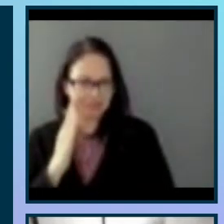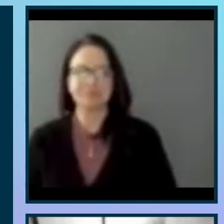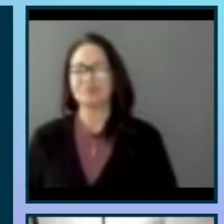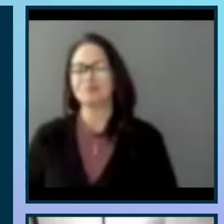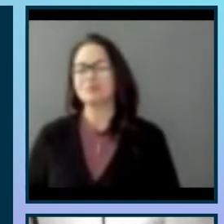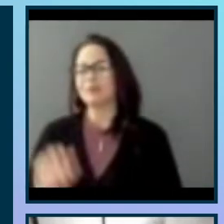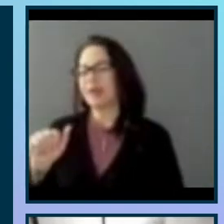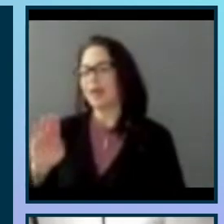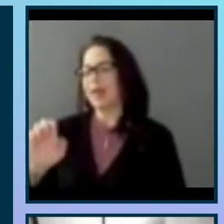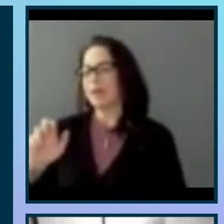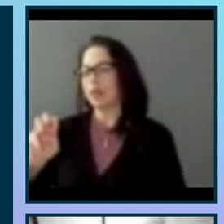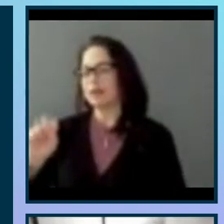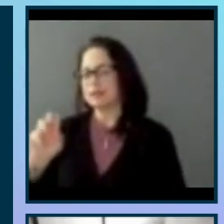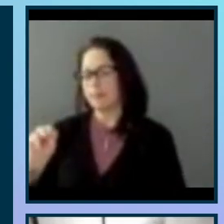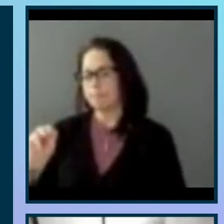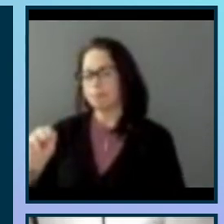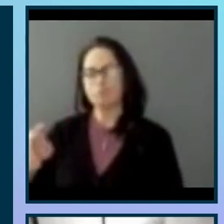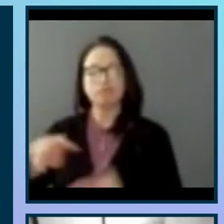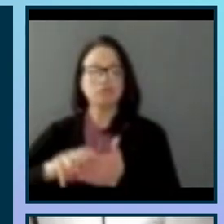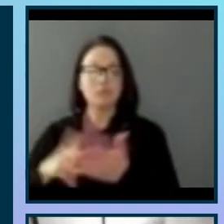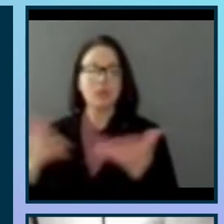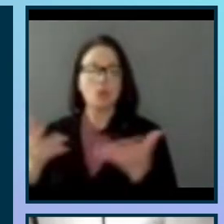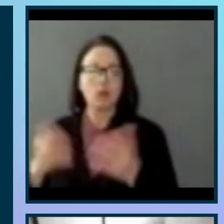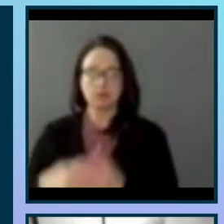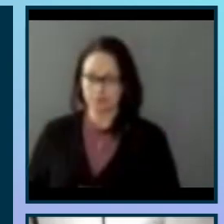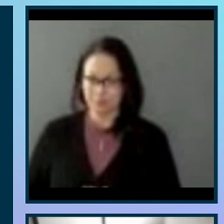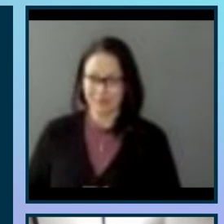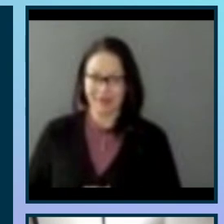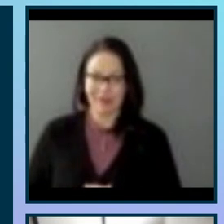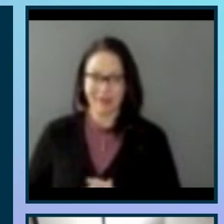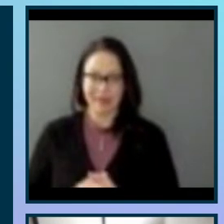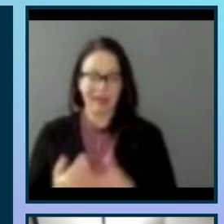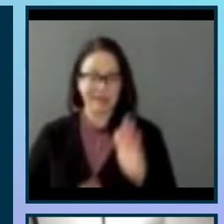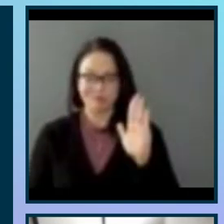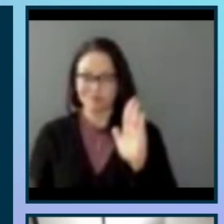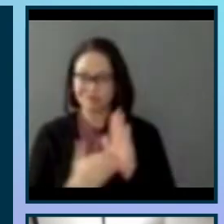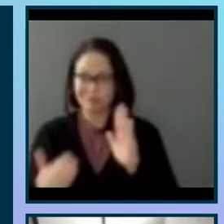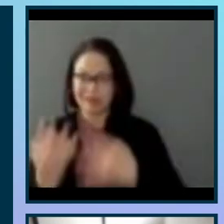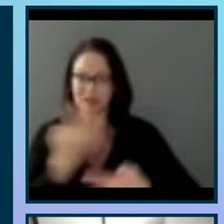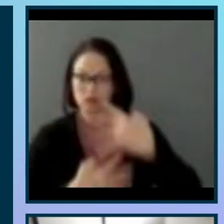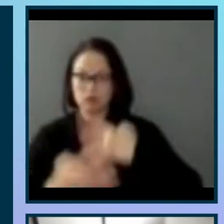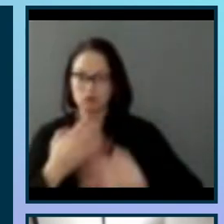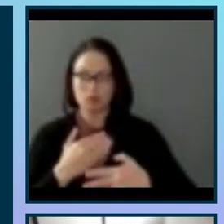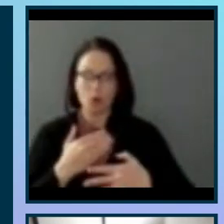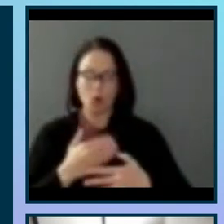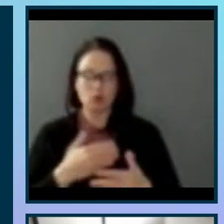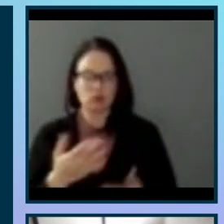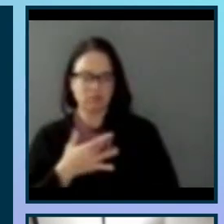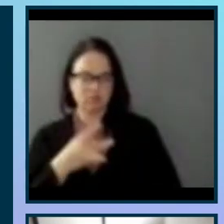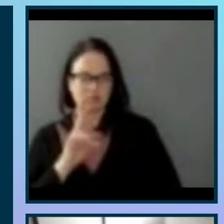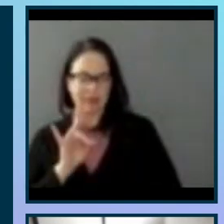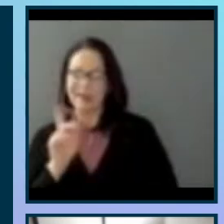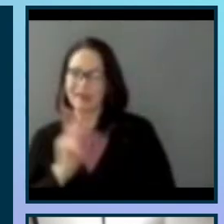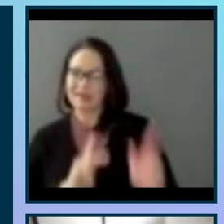Ableism. Ableism is discrimination and social prejudice against people with disabilities or who are